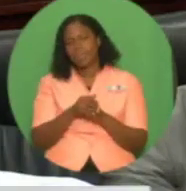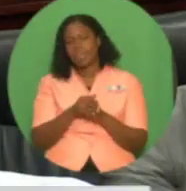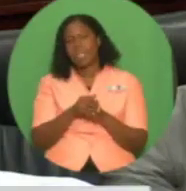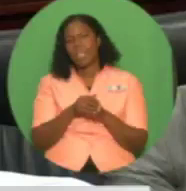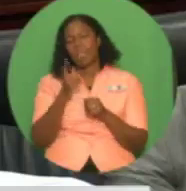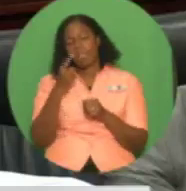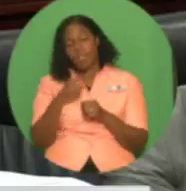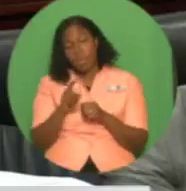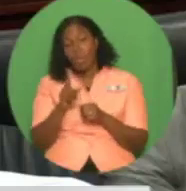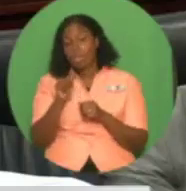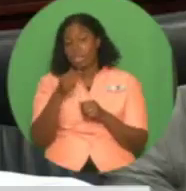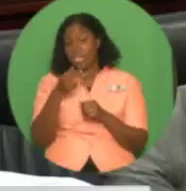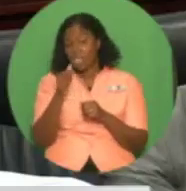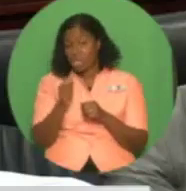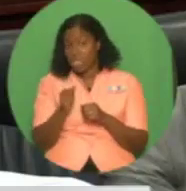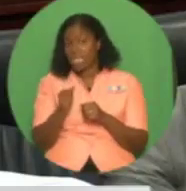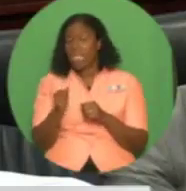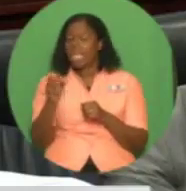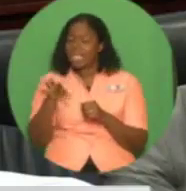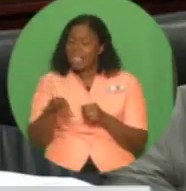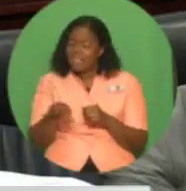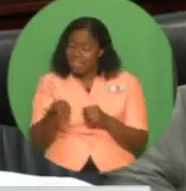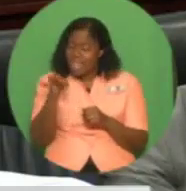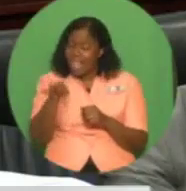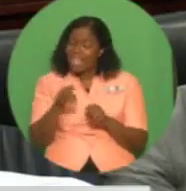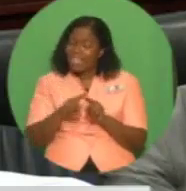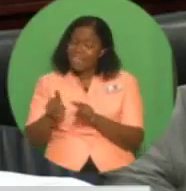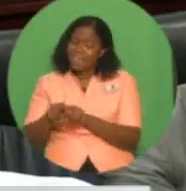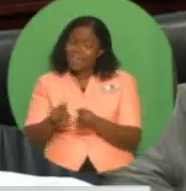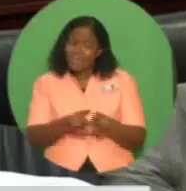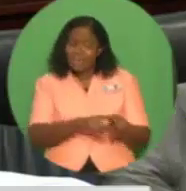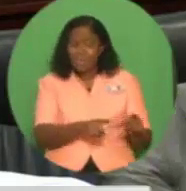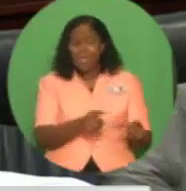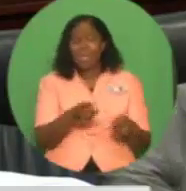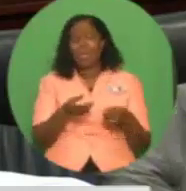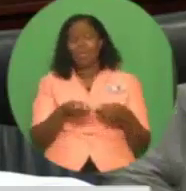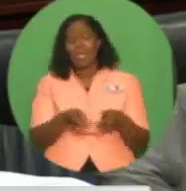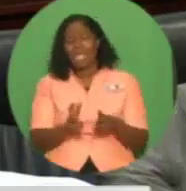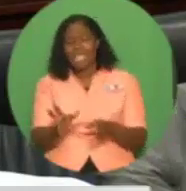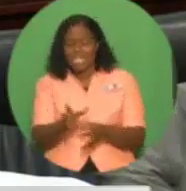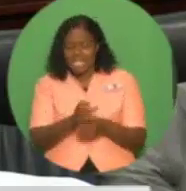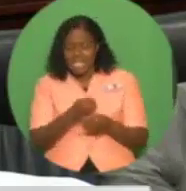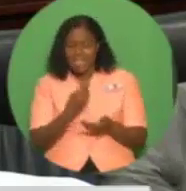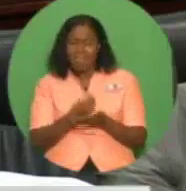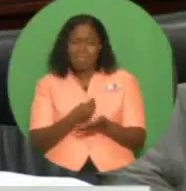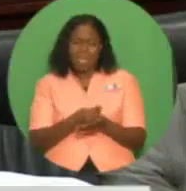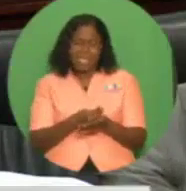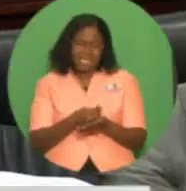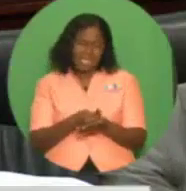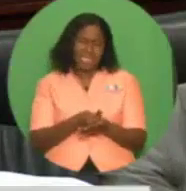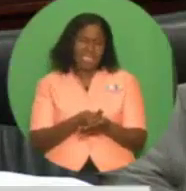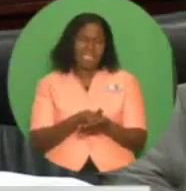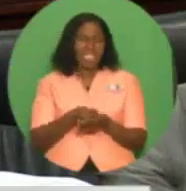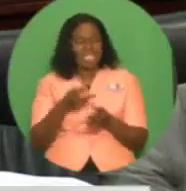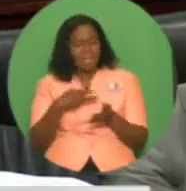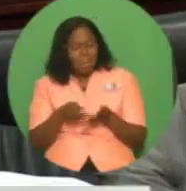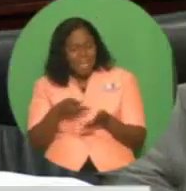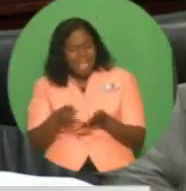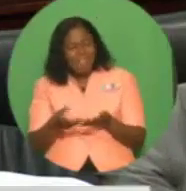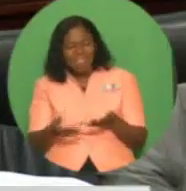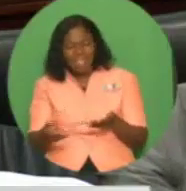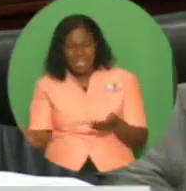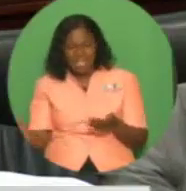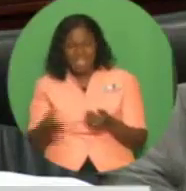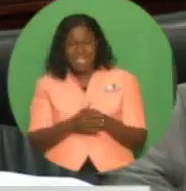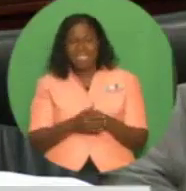financing to fund some of their development projects. I'm pleased to announce that in fiscal 2019, this